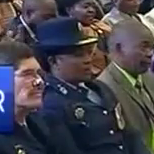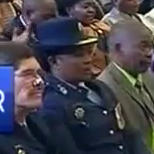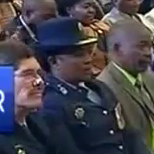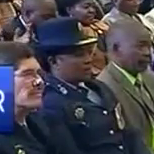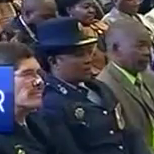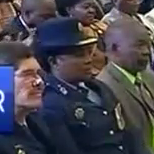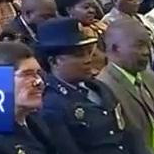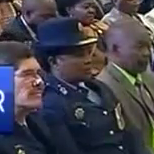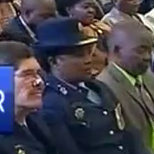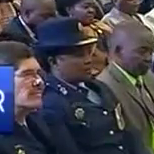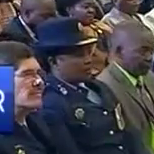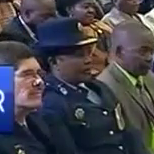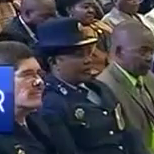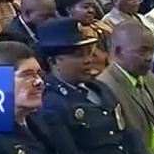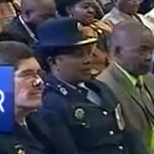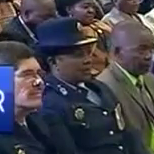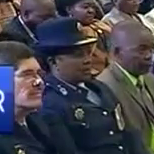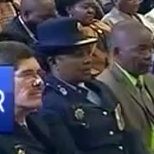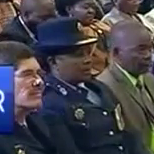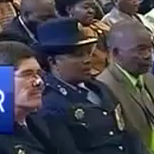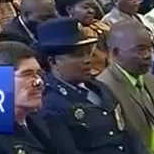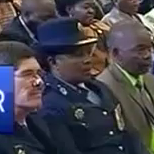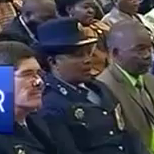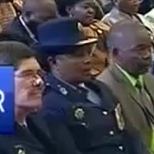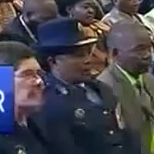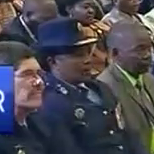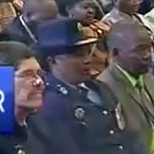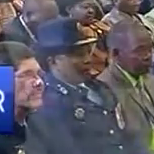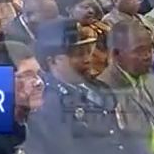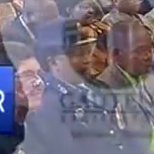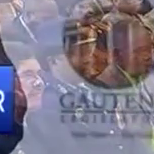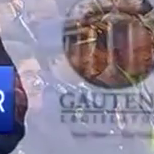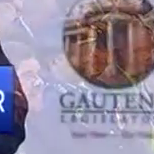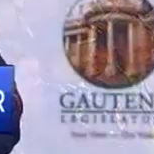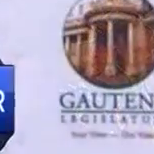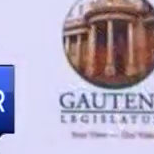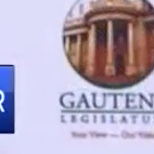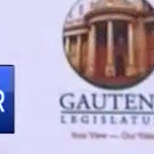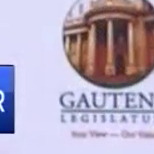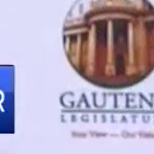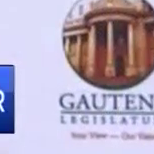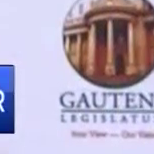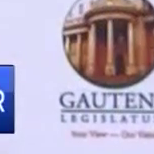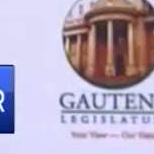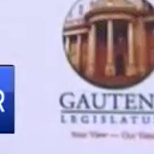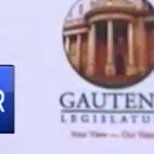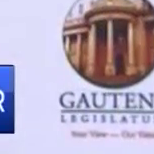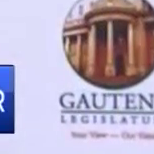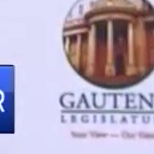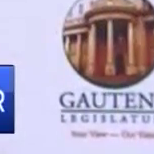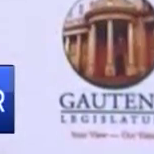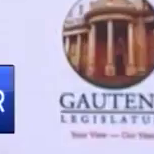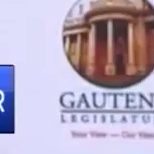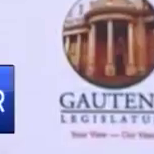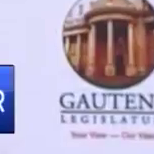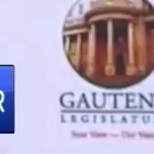not have to be taken to tender. Those young people will do maintenance and repair of our facilities on